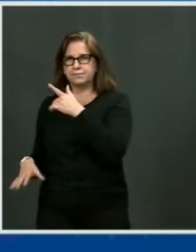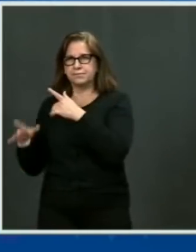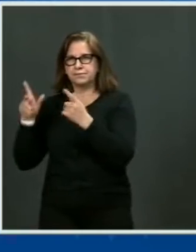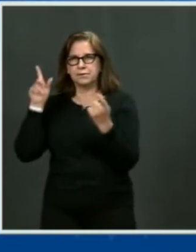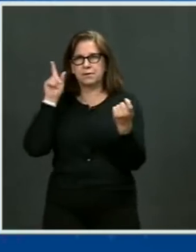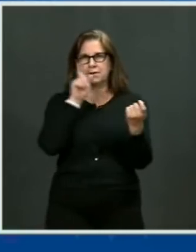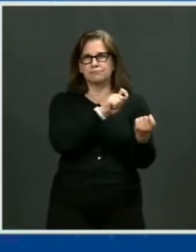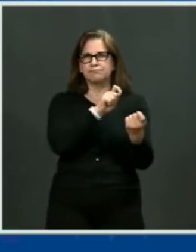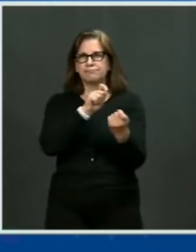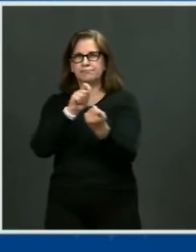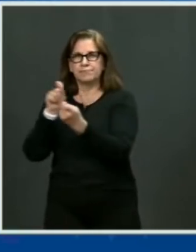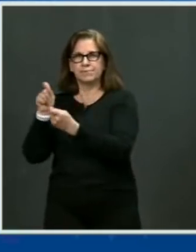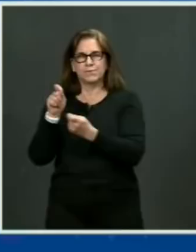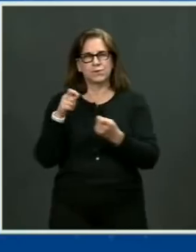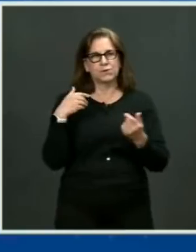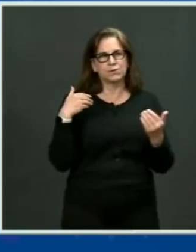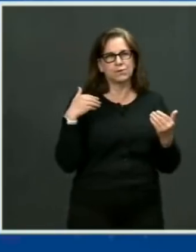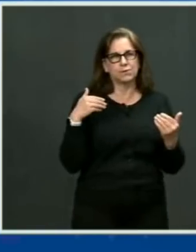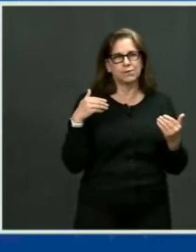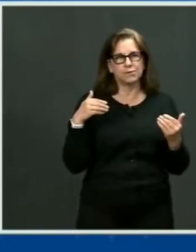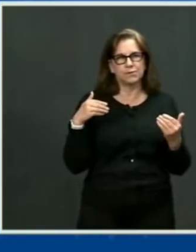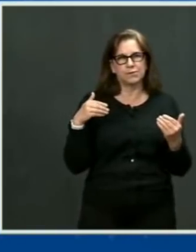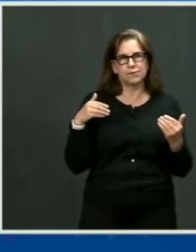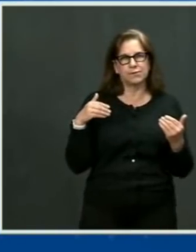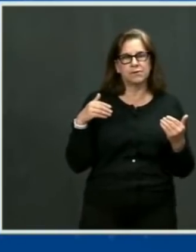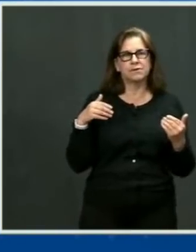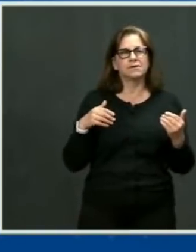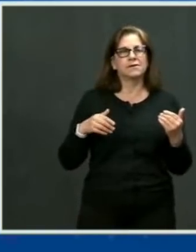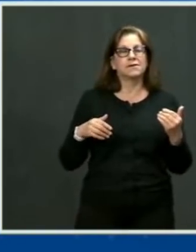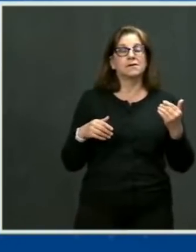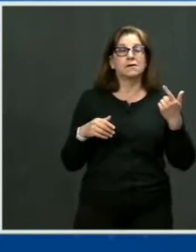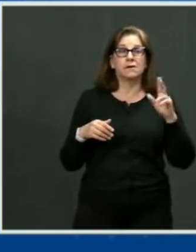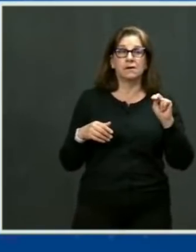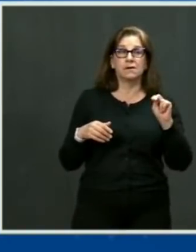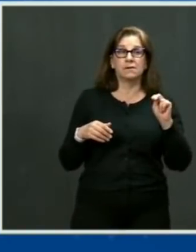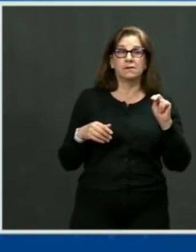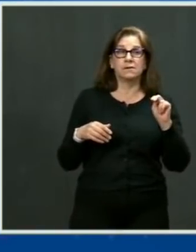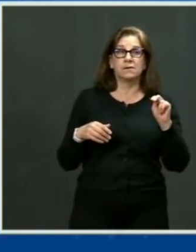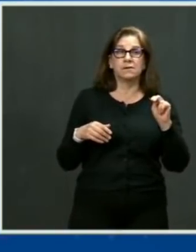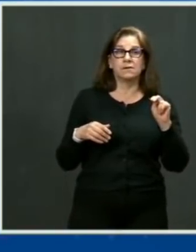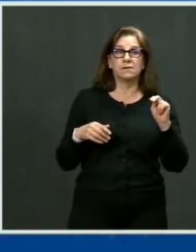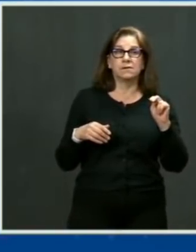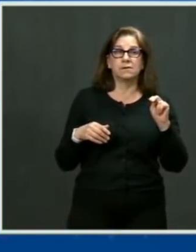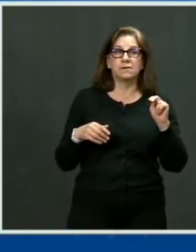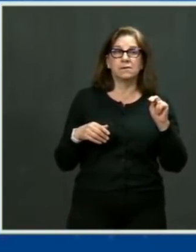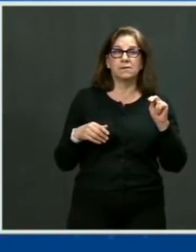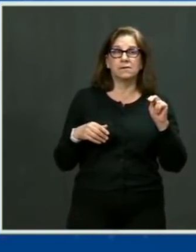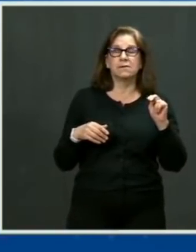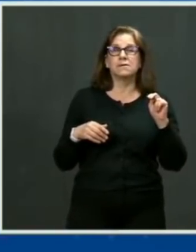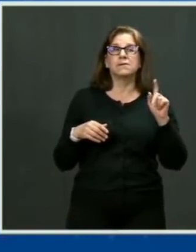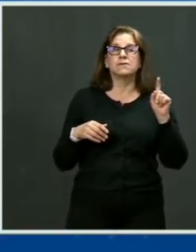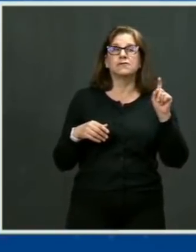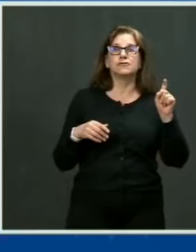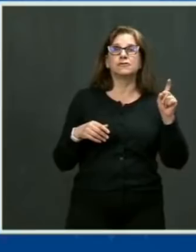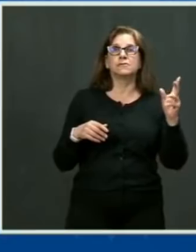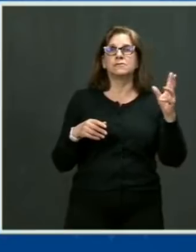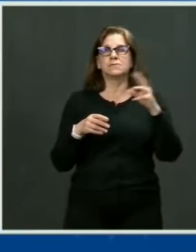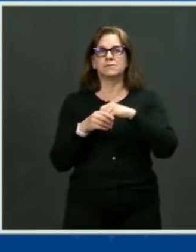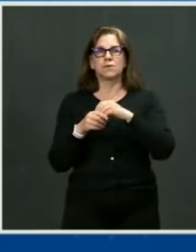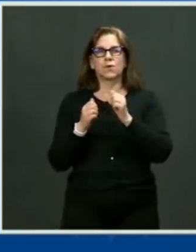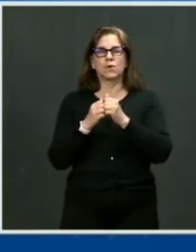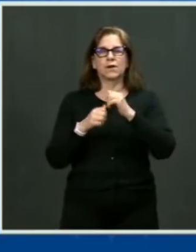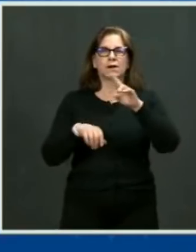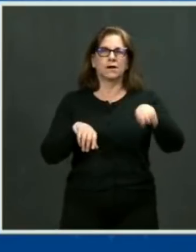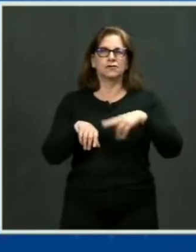The National Firearms Act requires that a potential owner pay $200 fee and submit their name and other identifying